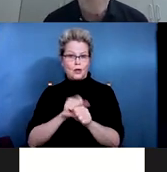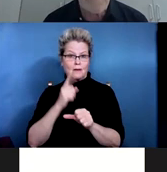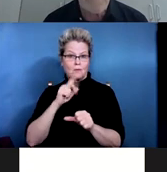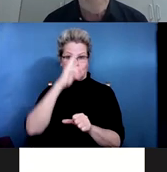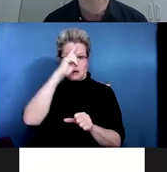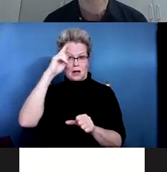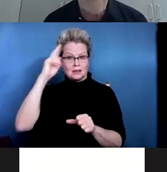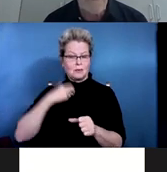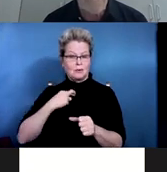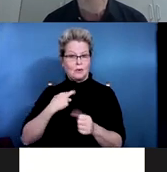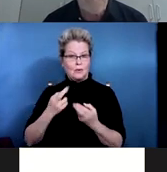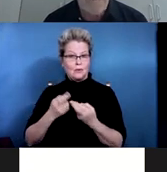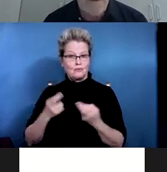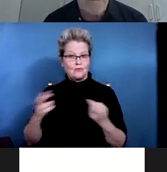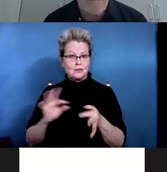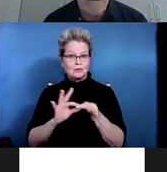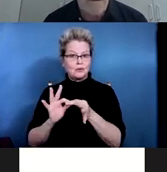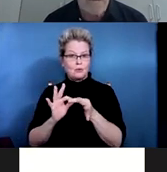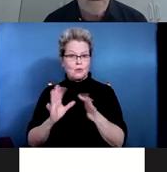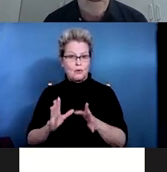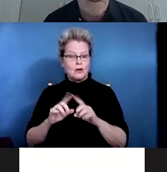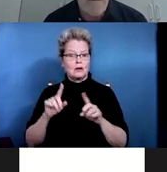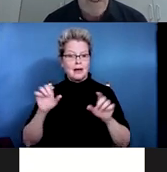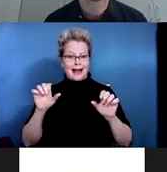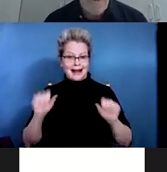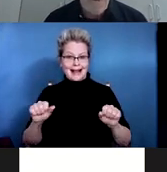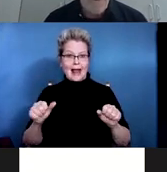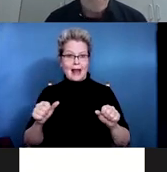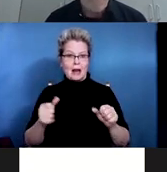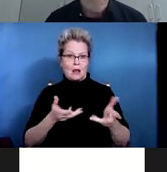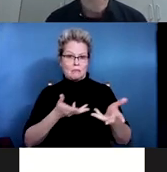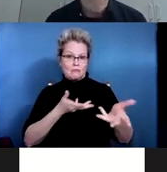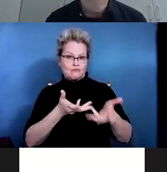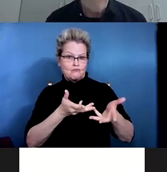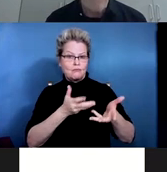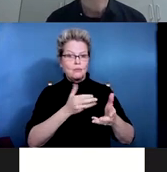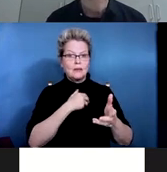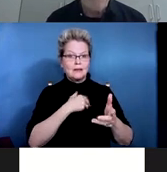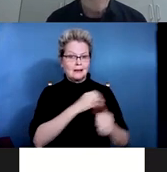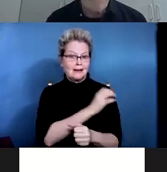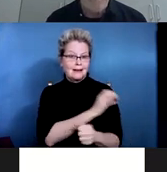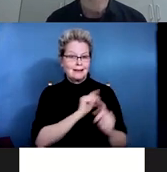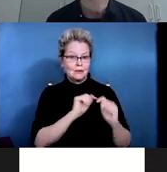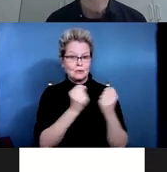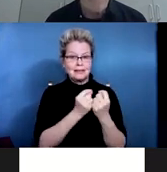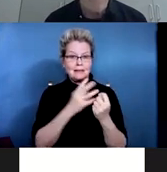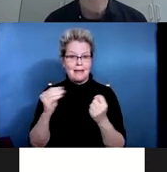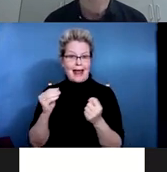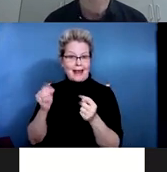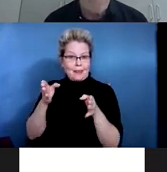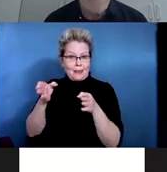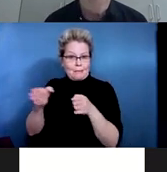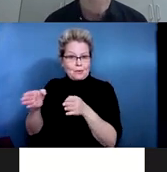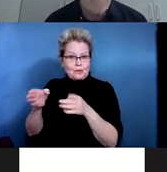services between the patient, the clinical team, and available hospital and community